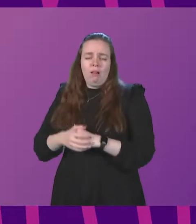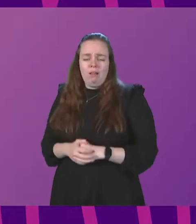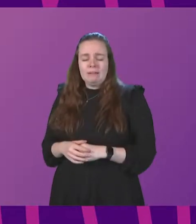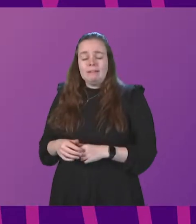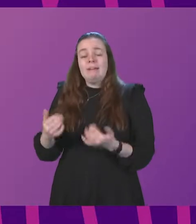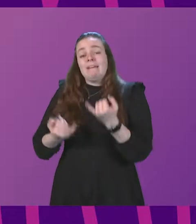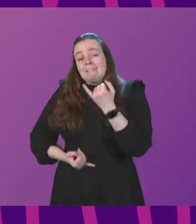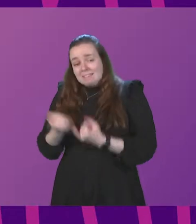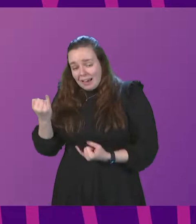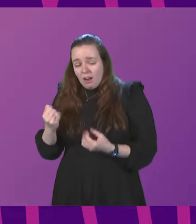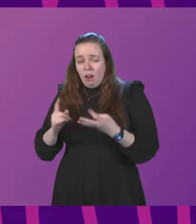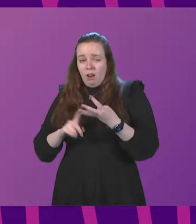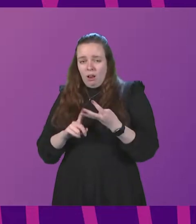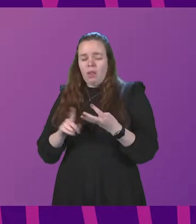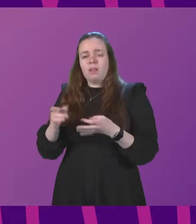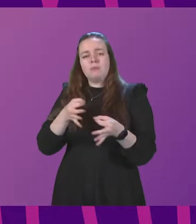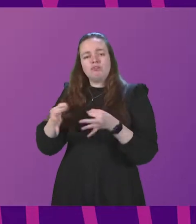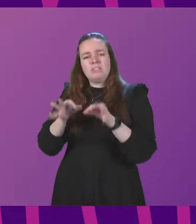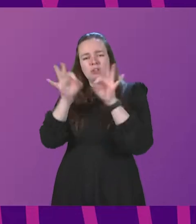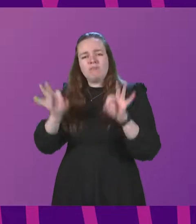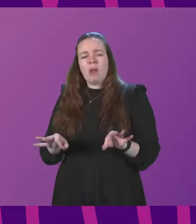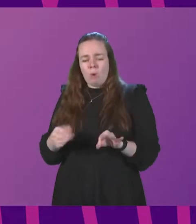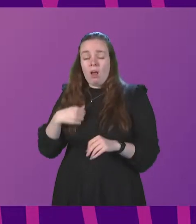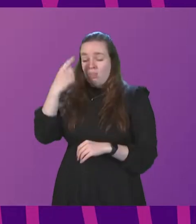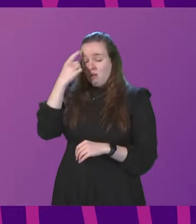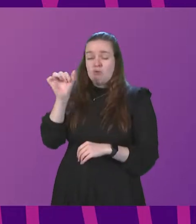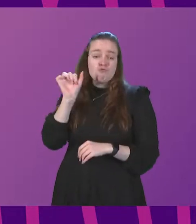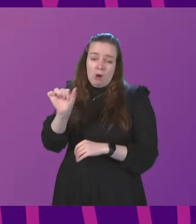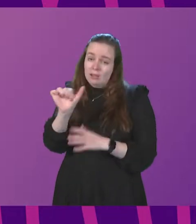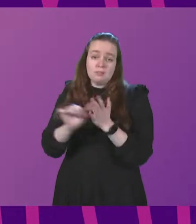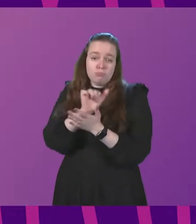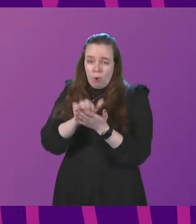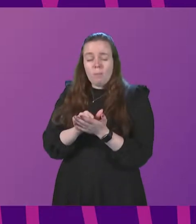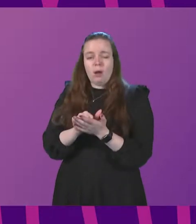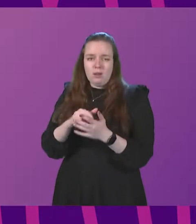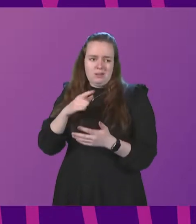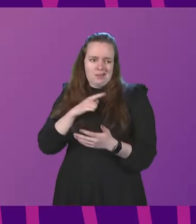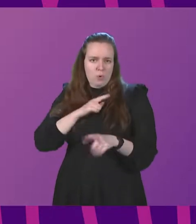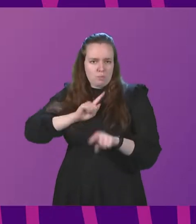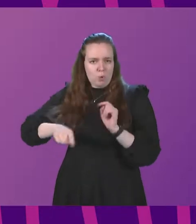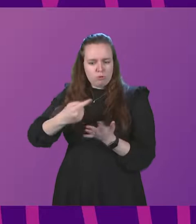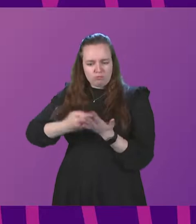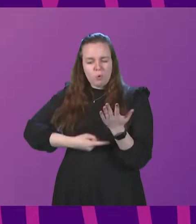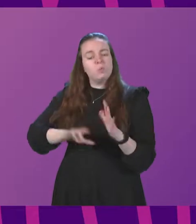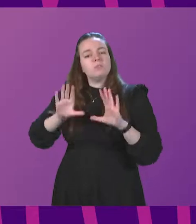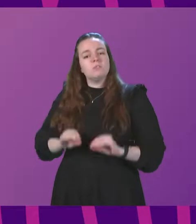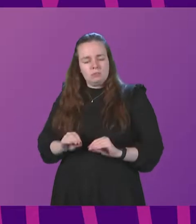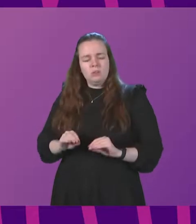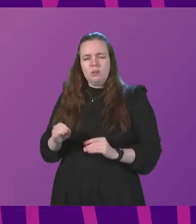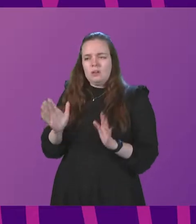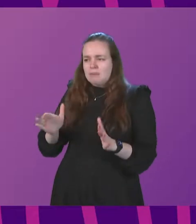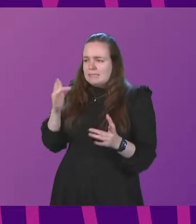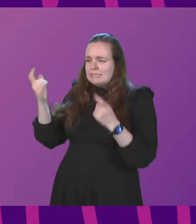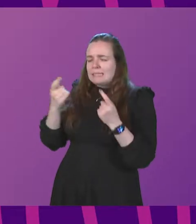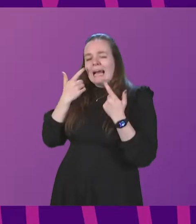relation to the strategic framework, I think it is right and proper, particularly as we have now lifted most of the measures that were in place, that we think